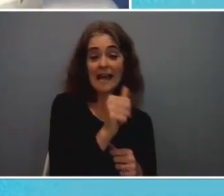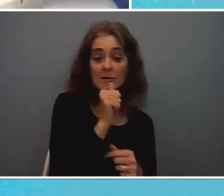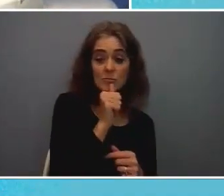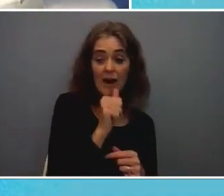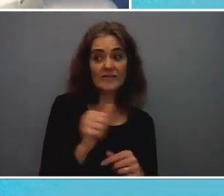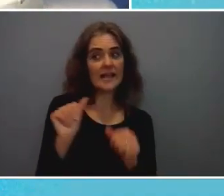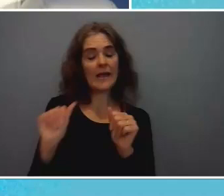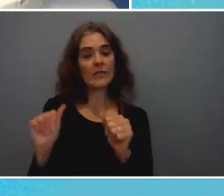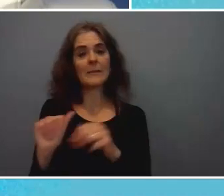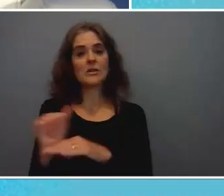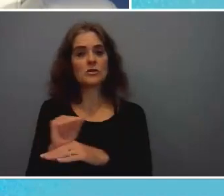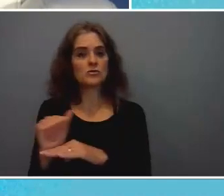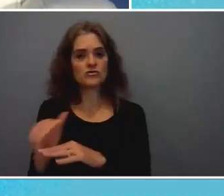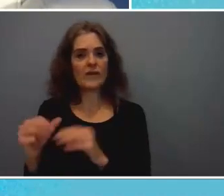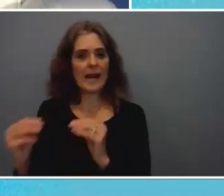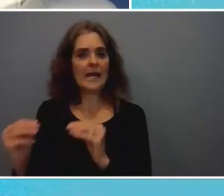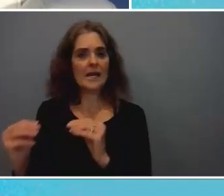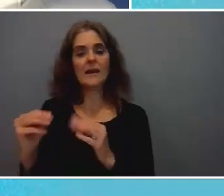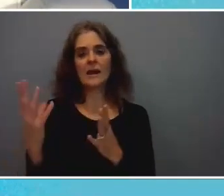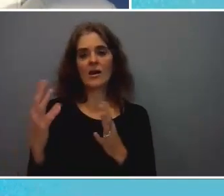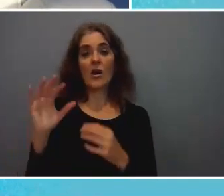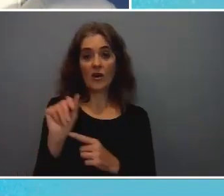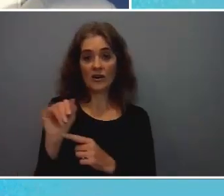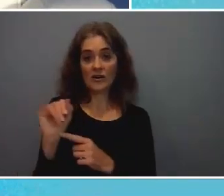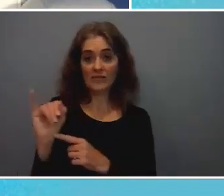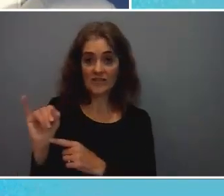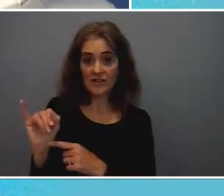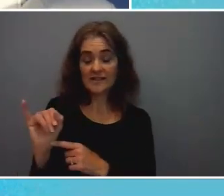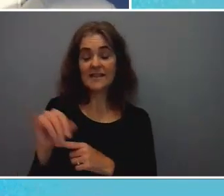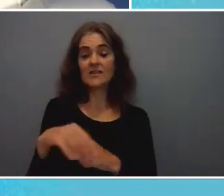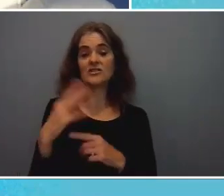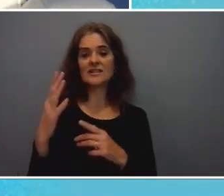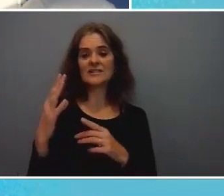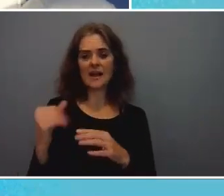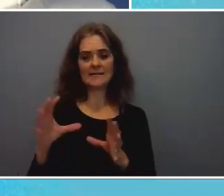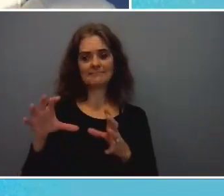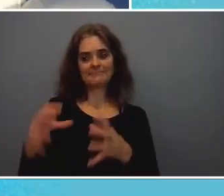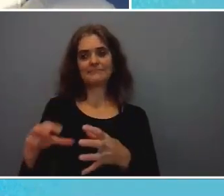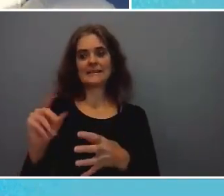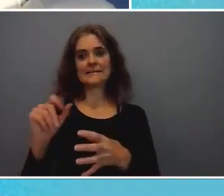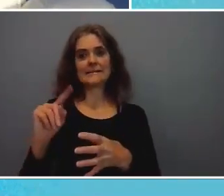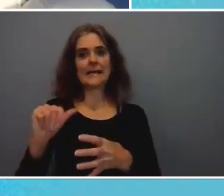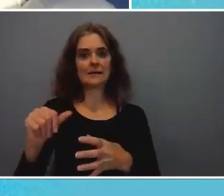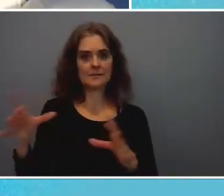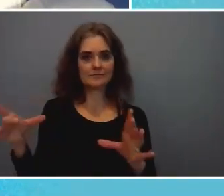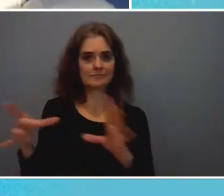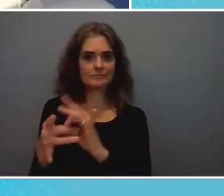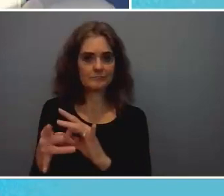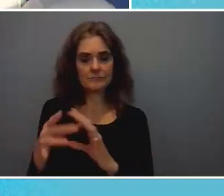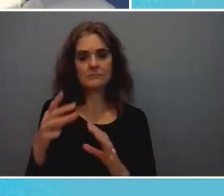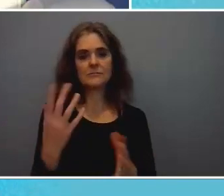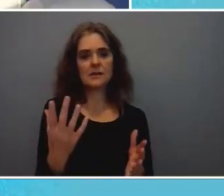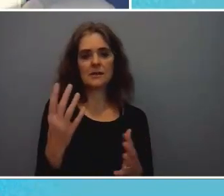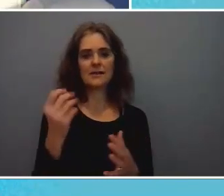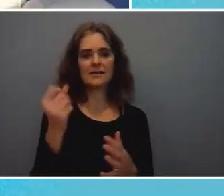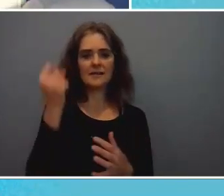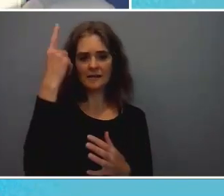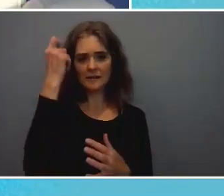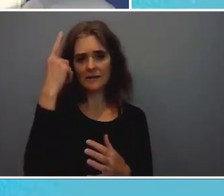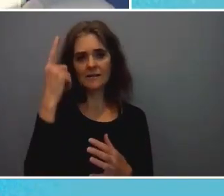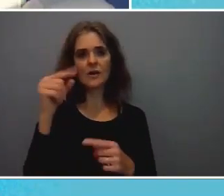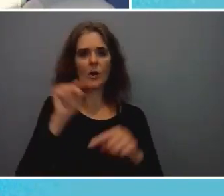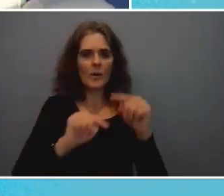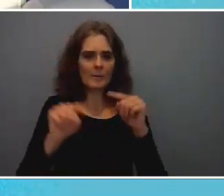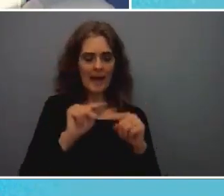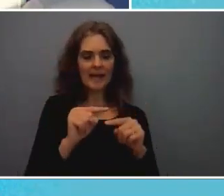artificial intelligence systems on a diverse set of data so and it certainly again going back to the the previous remarks